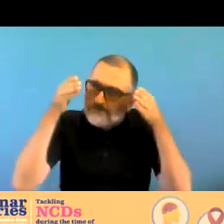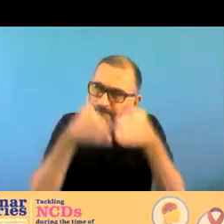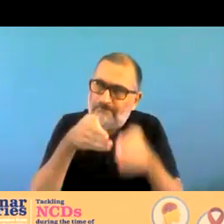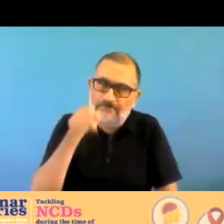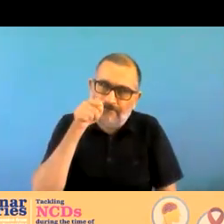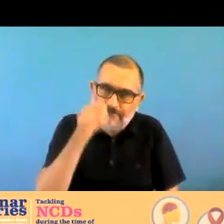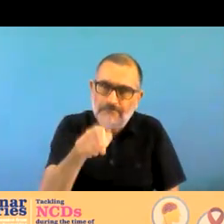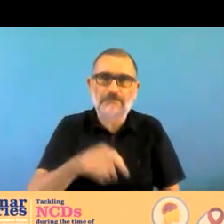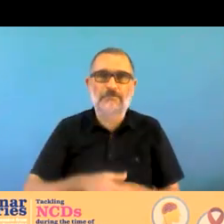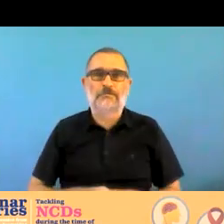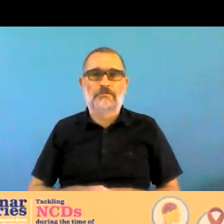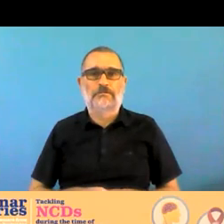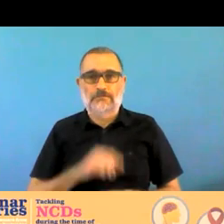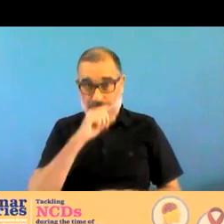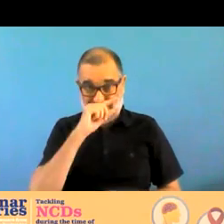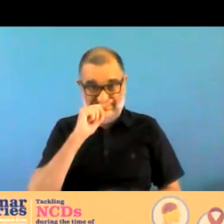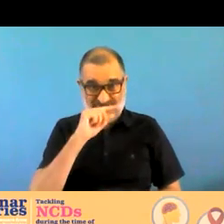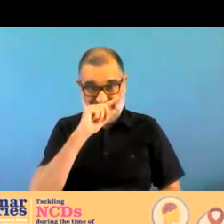on this some